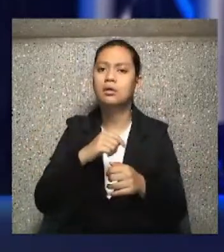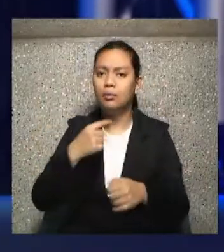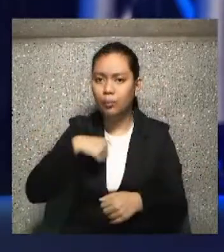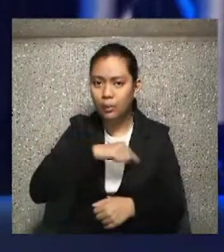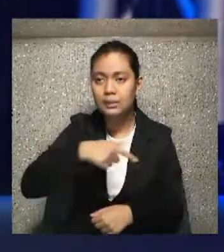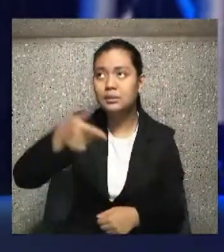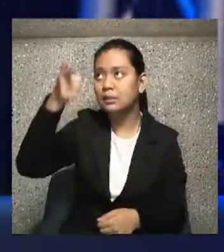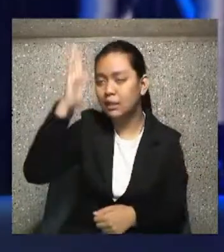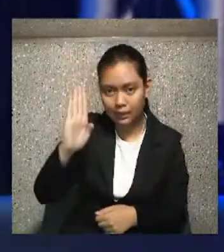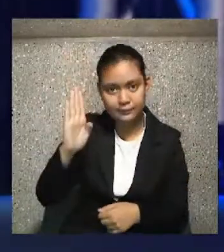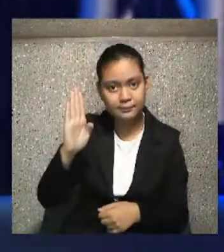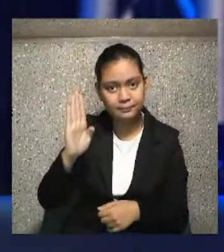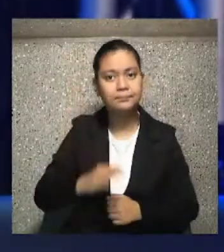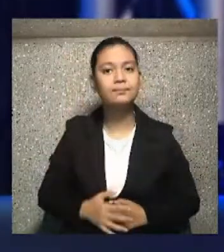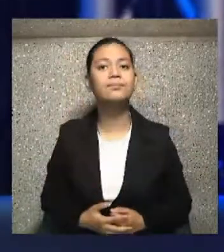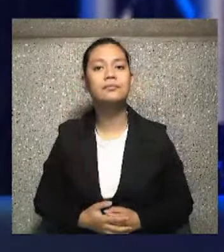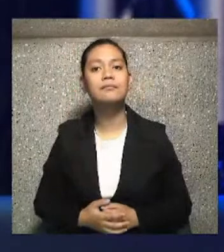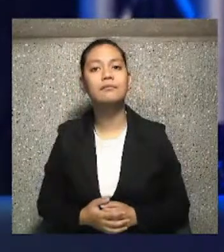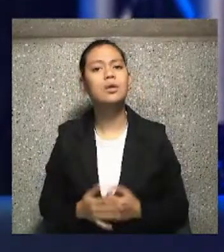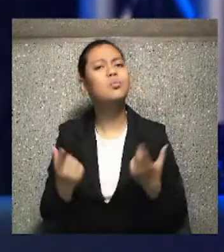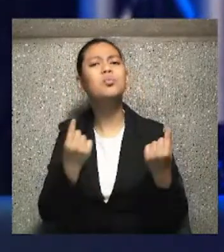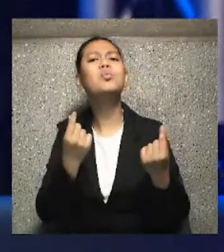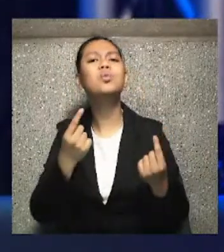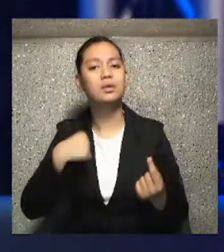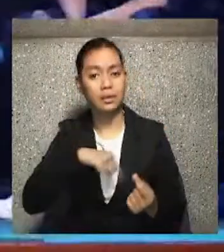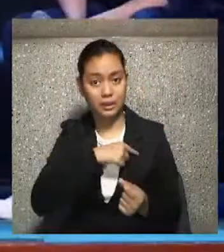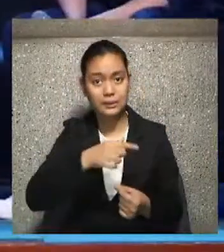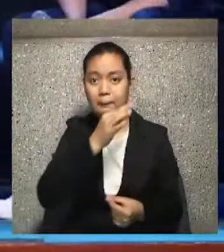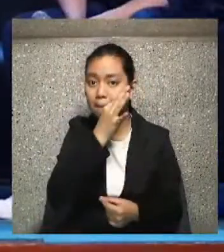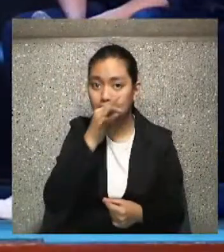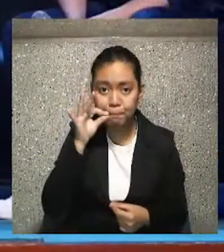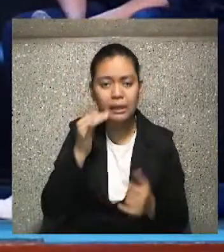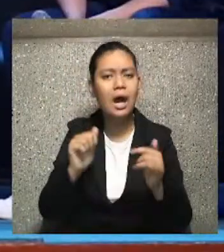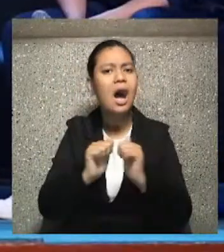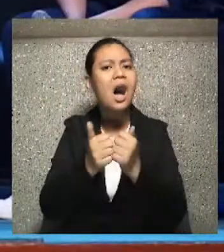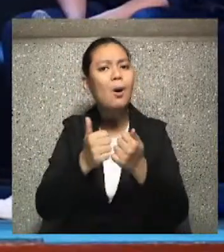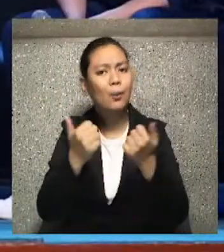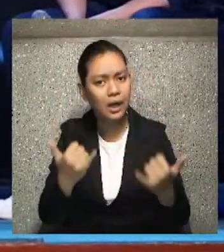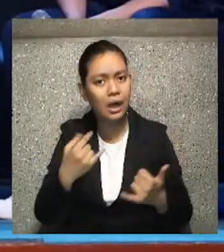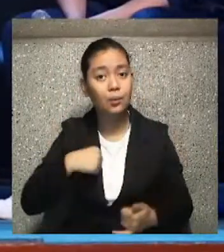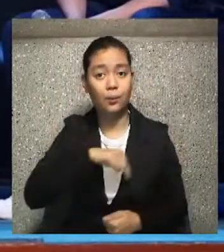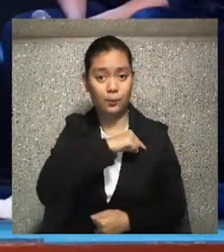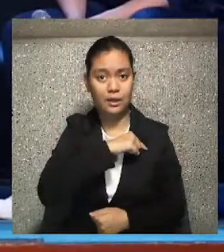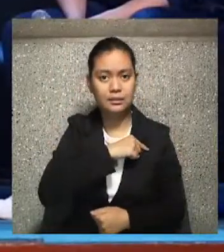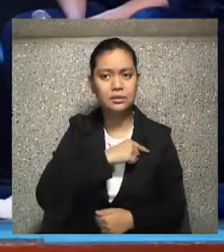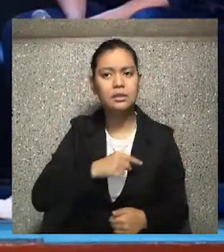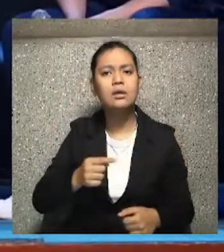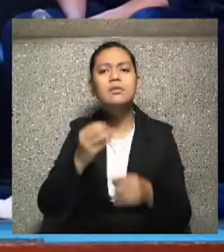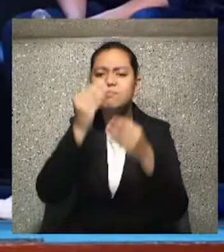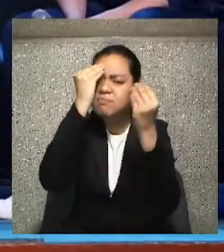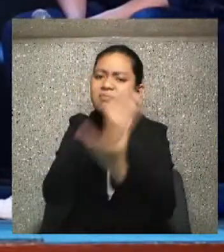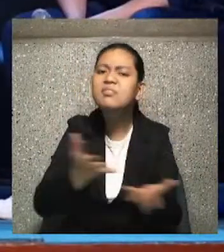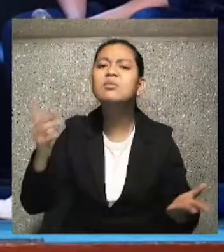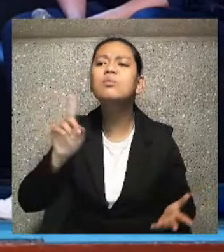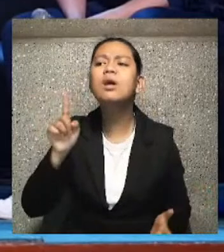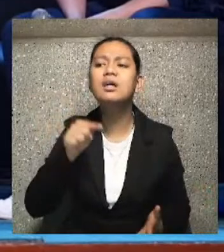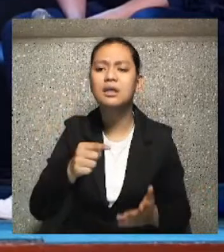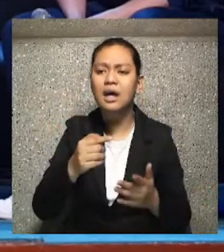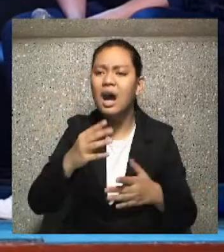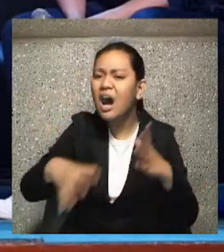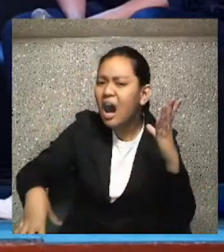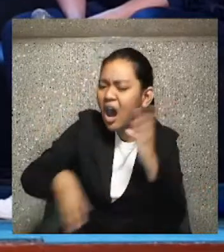How can we do our prayer and fasting in your opinion? First of all, this simple truth, more than your prayers